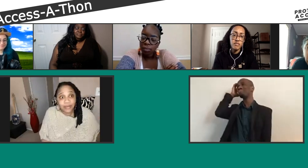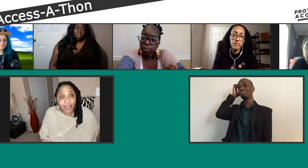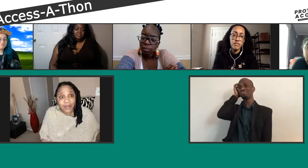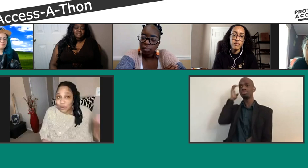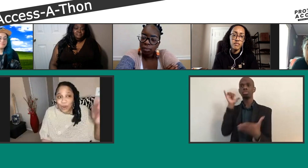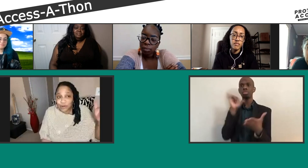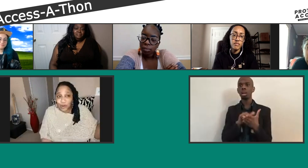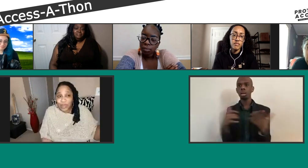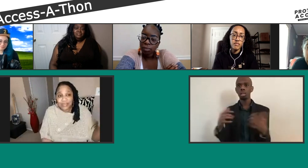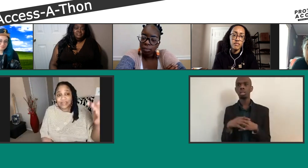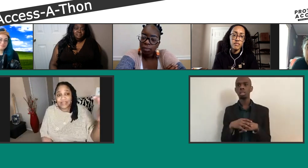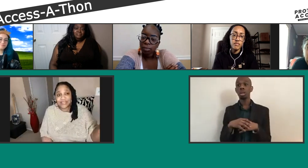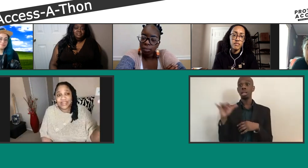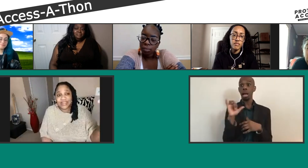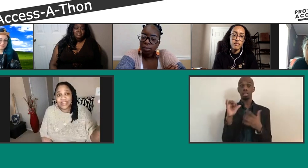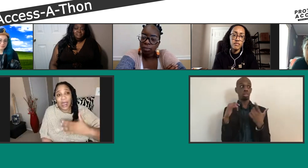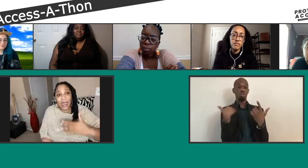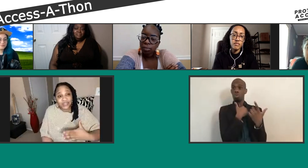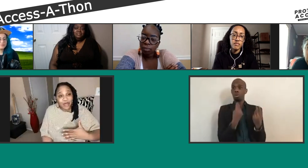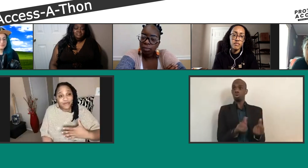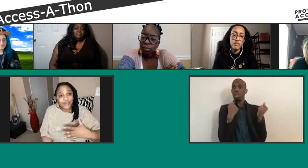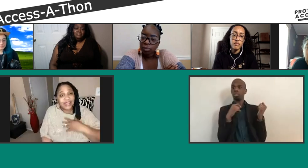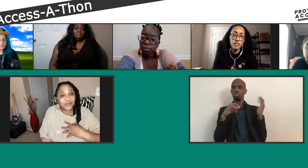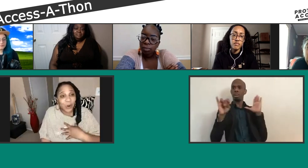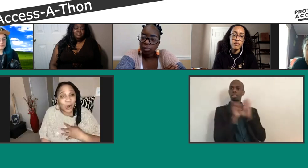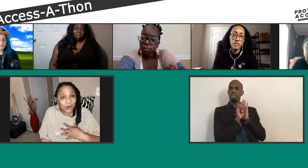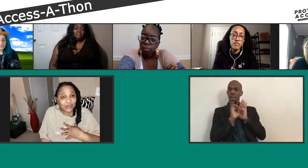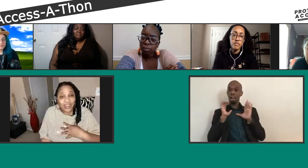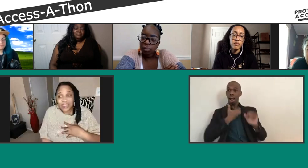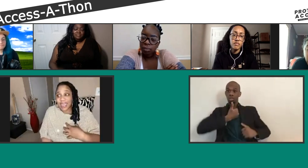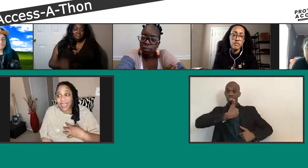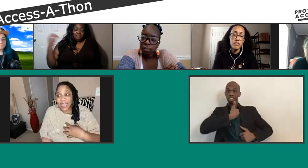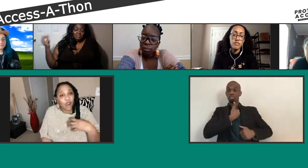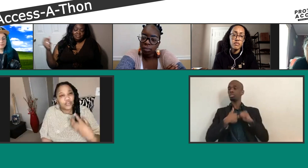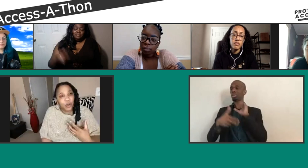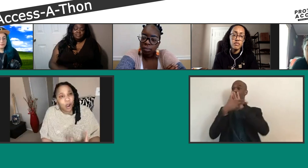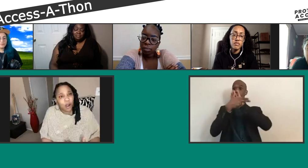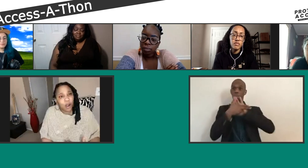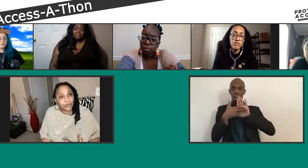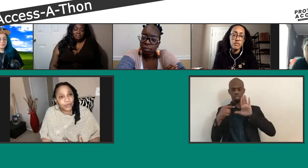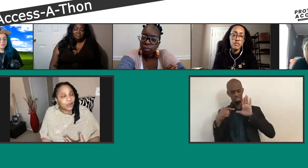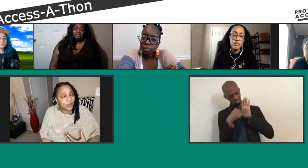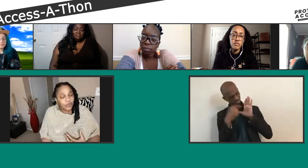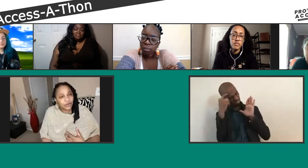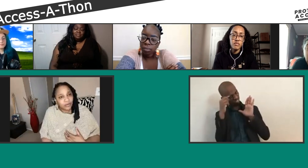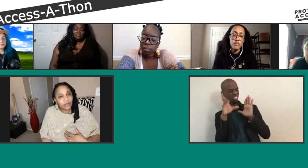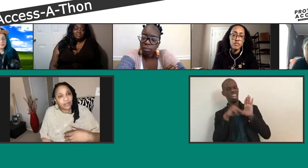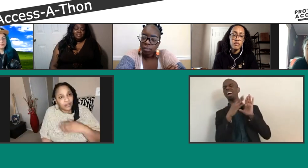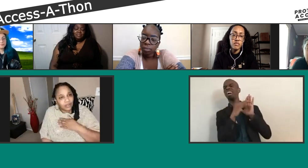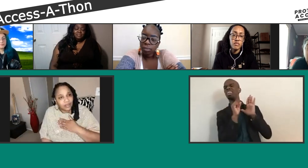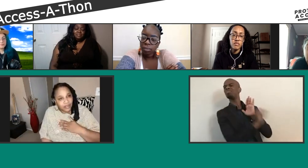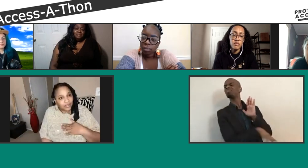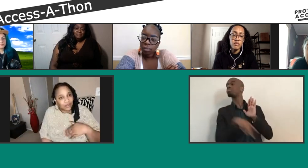right? We are so quick to label ourselves these words that are so harmful, right? No, you're,